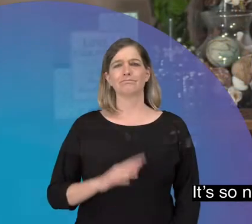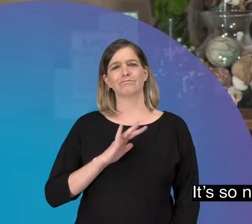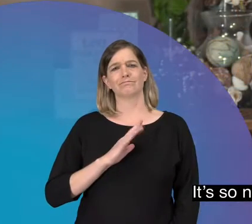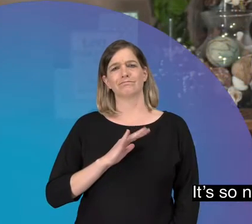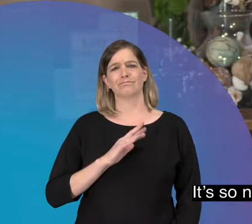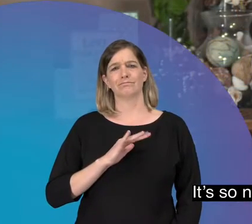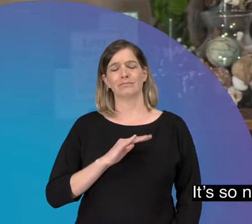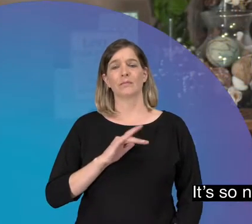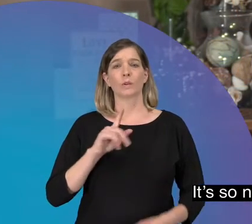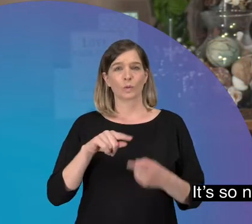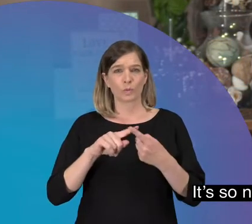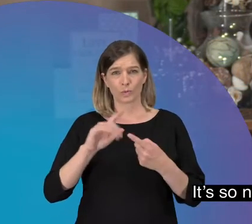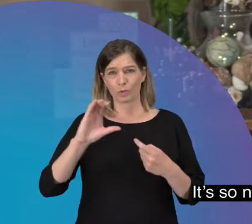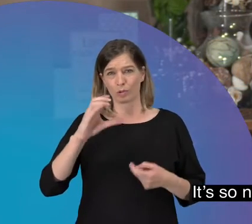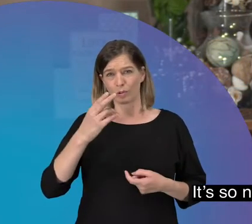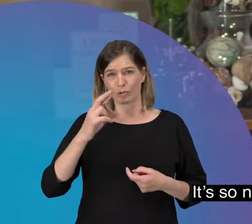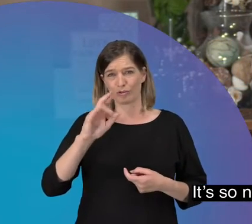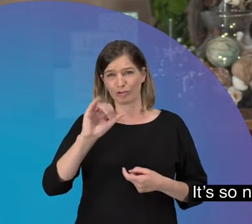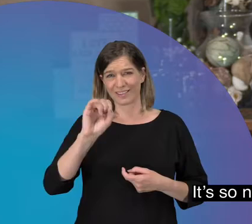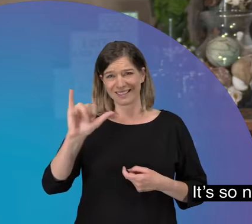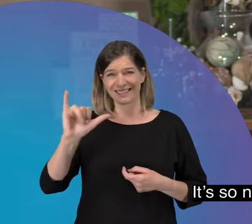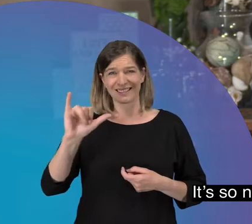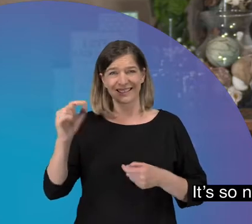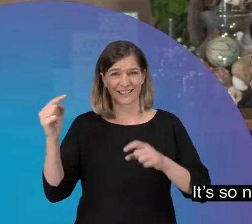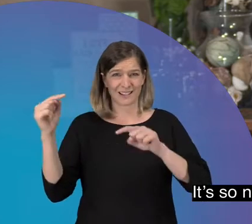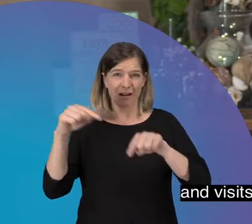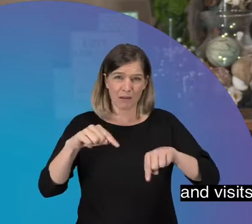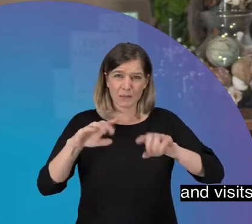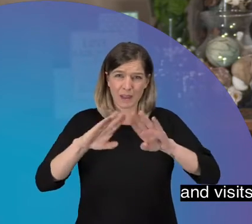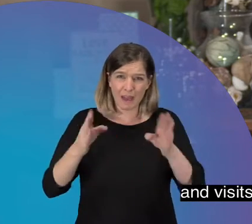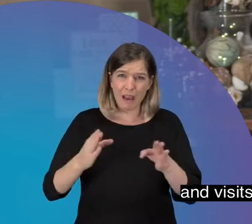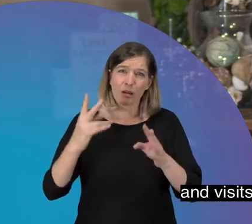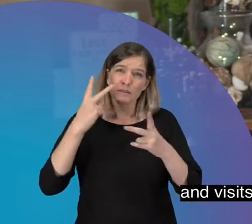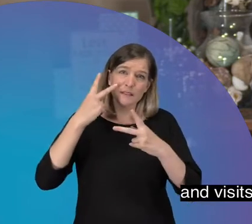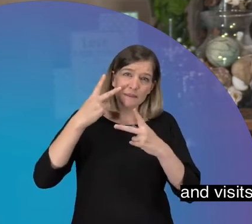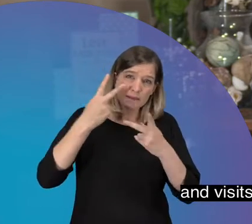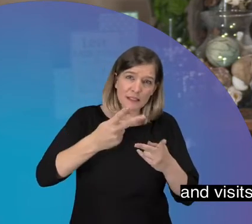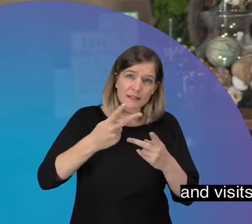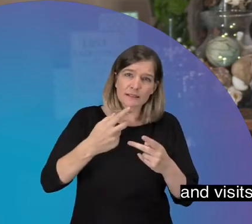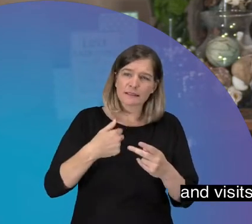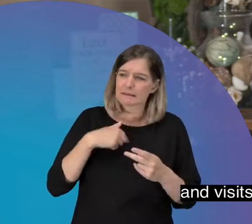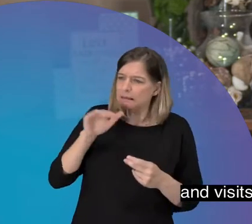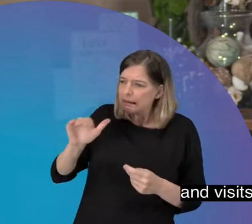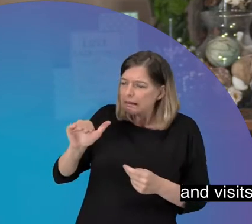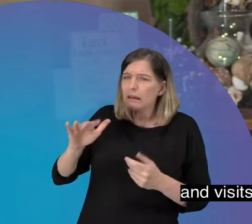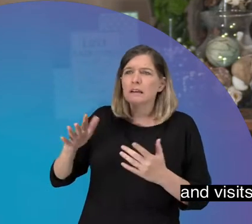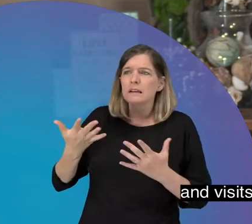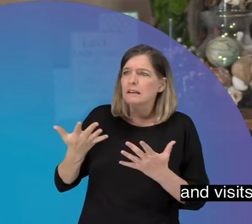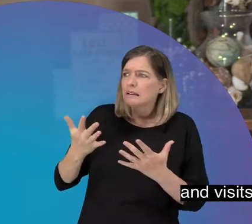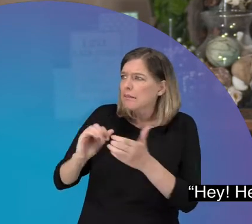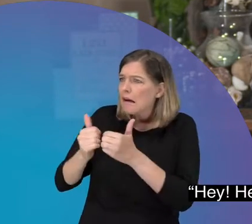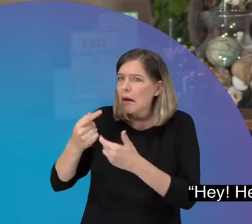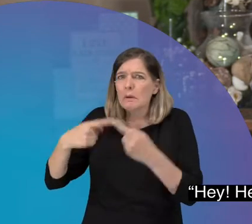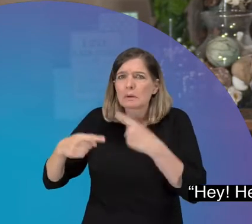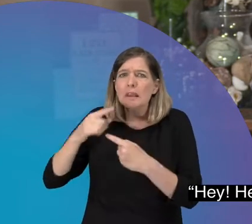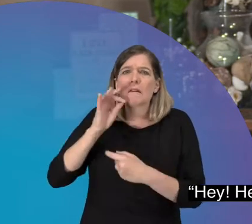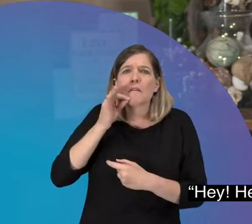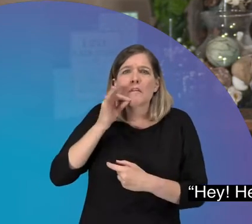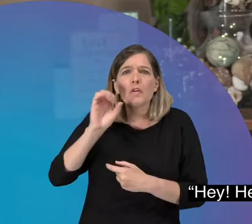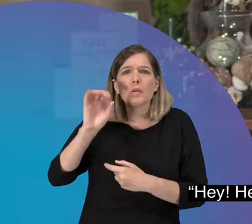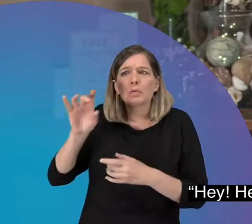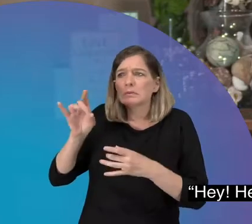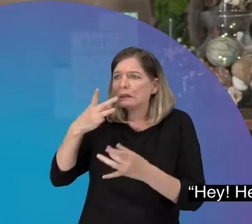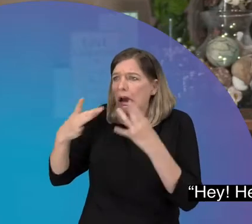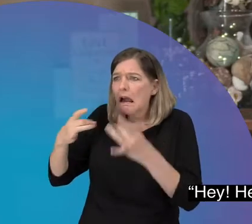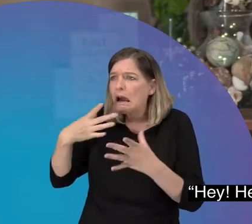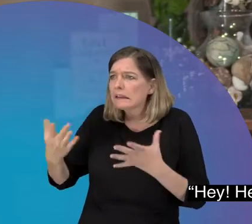It's so nice because when Chrissy comes over and visits, you know, I constantly have to ask her, Hey, hey, hey, how